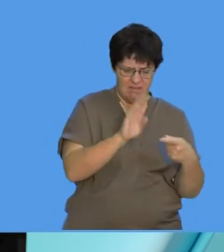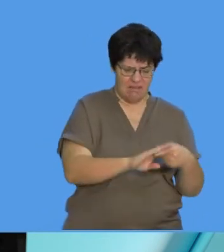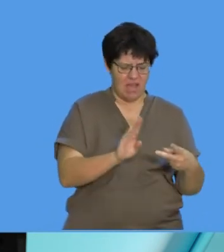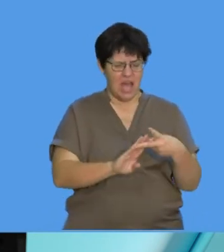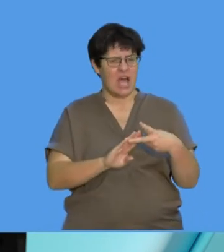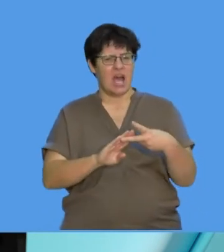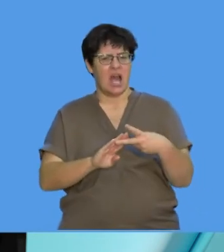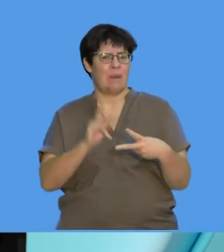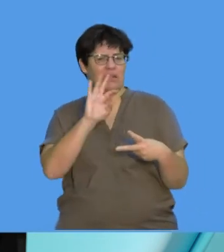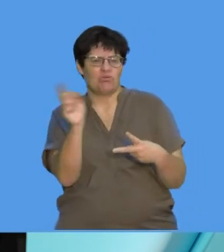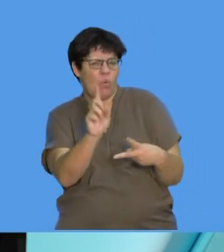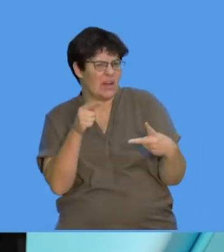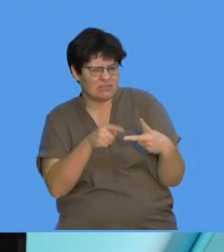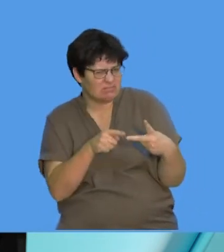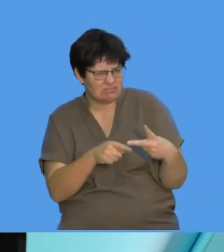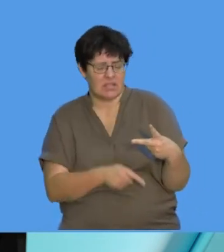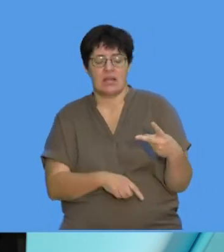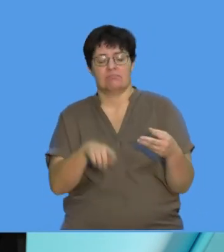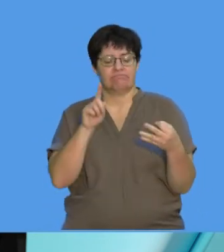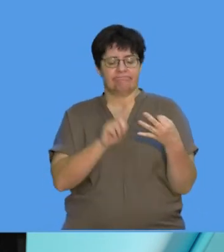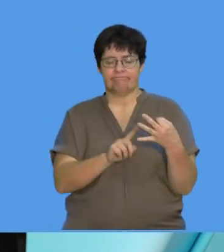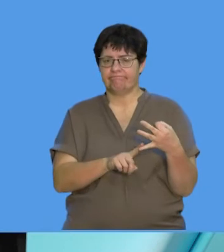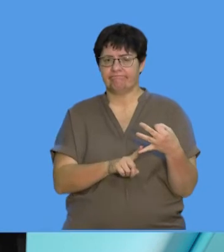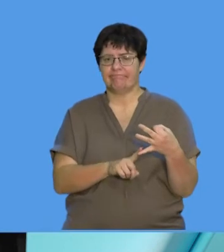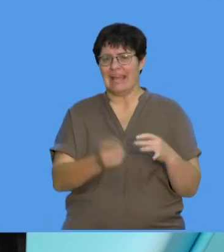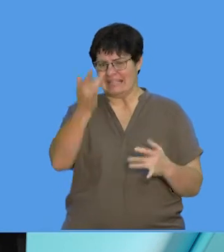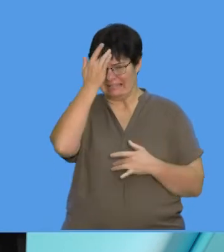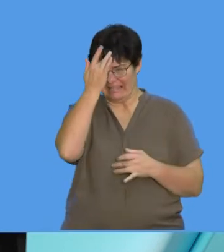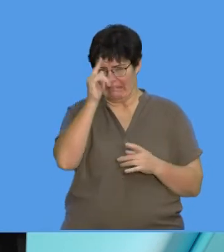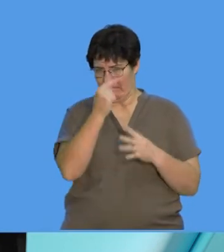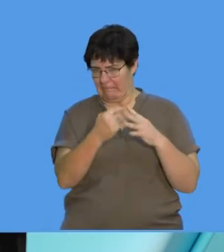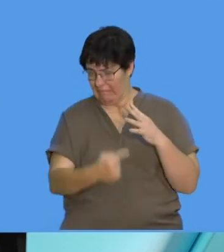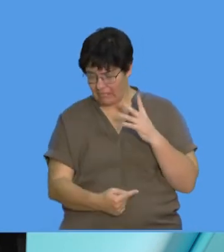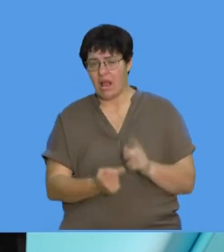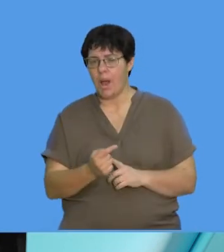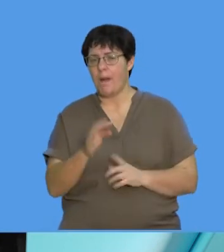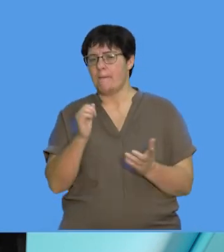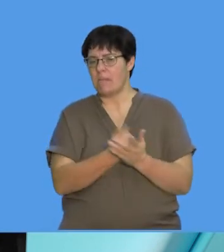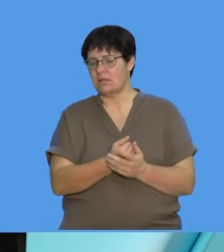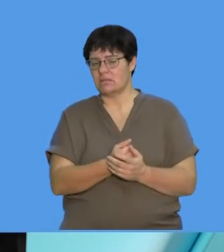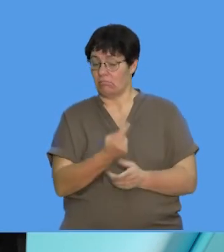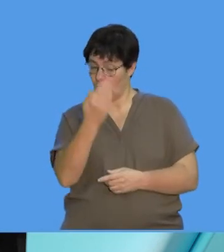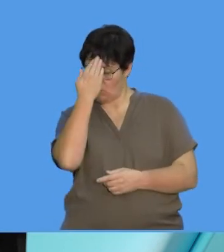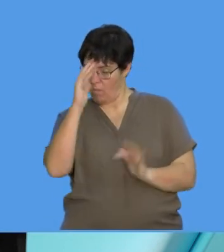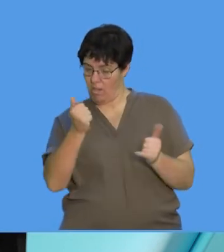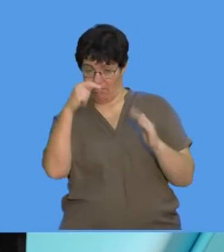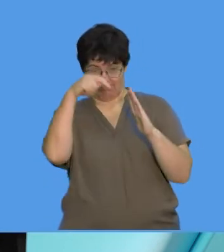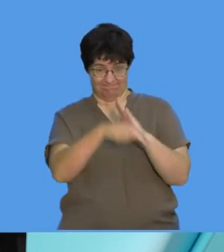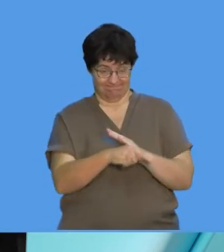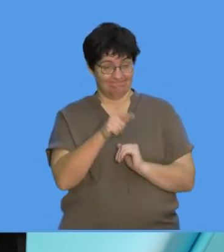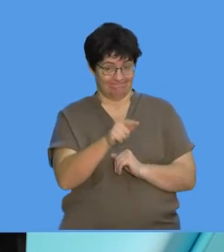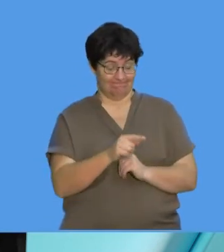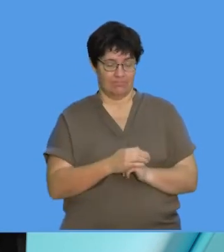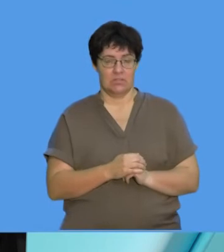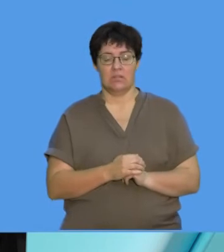bacteria are, we just briefly went over a few diseases that you need to have, one, a good knowledge of, and now